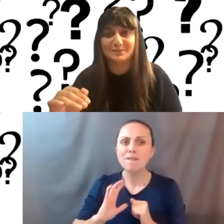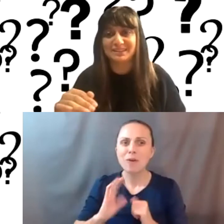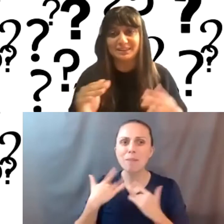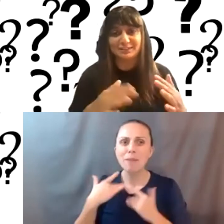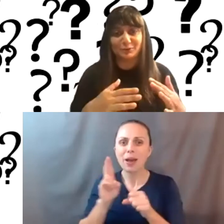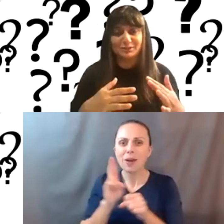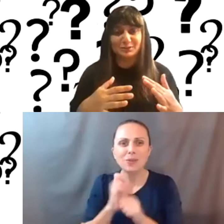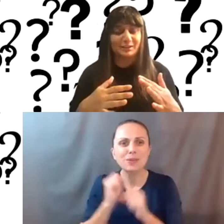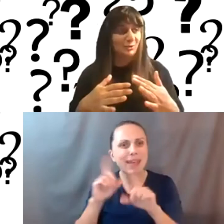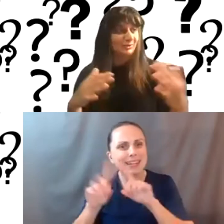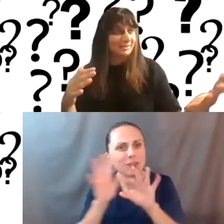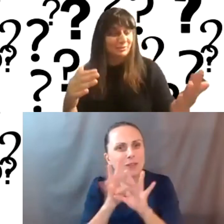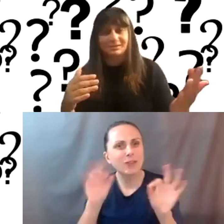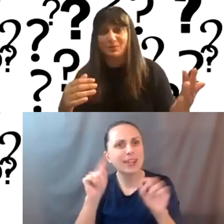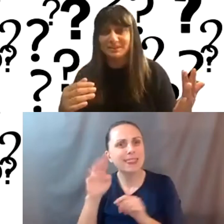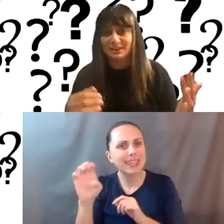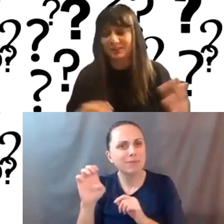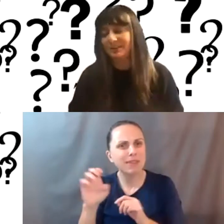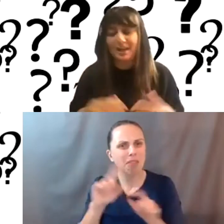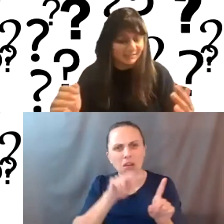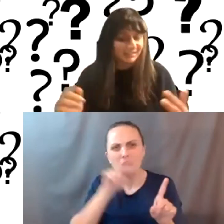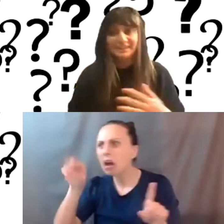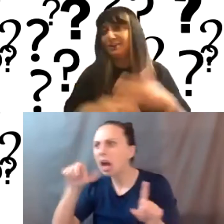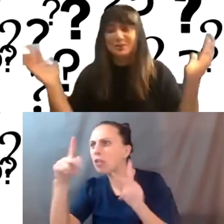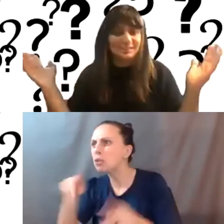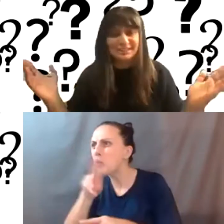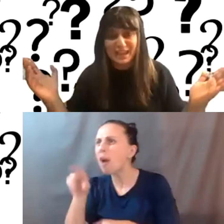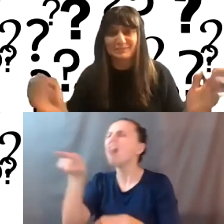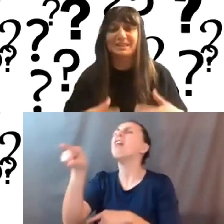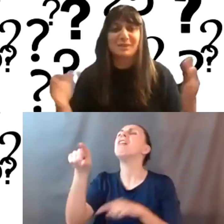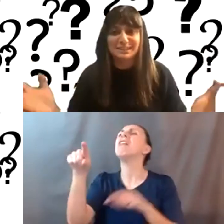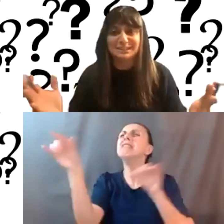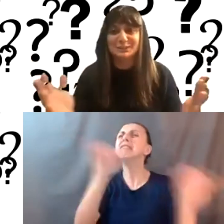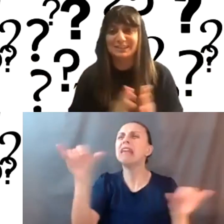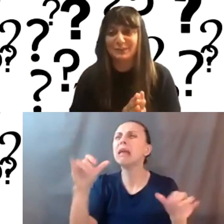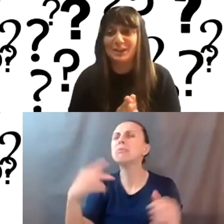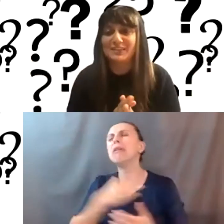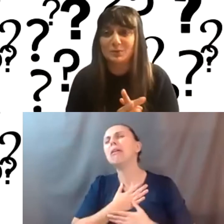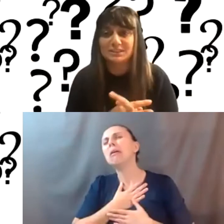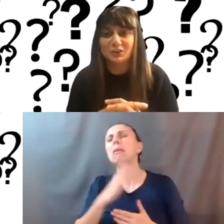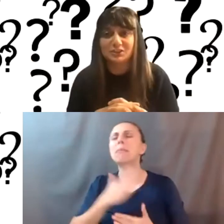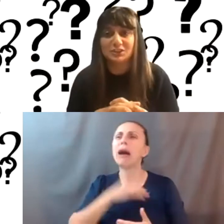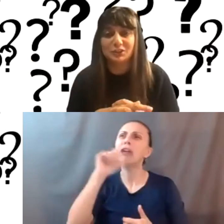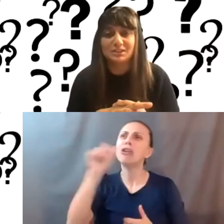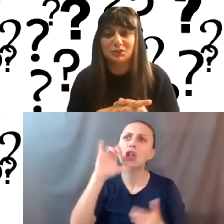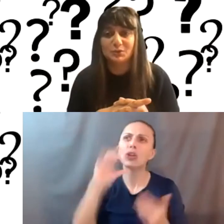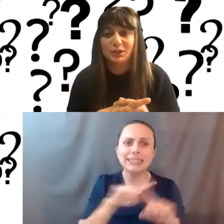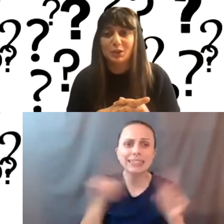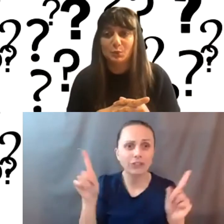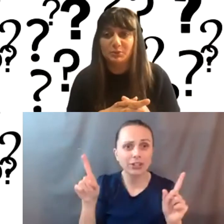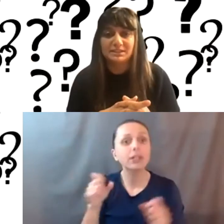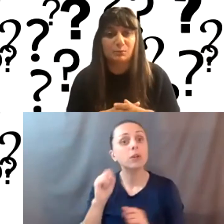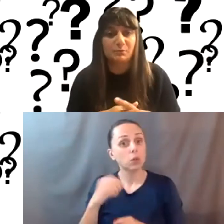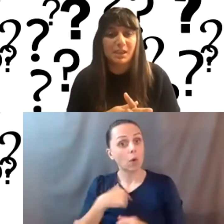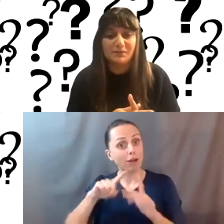free themes and then it started to, I'd go to someone else's website. I'd go, ah, it all looks the same. And like, mine doesn't look that different. And then when I started to look into